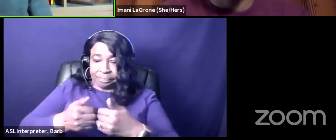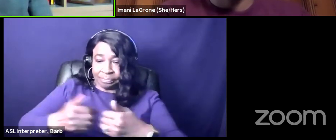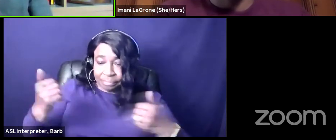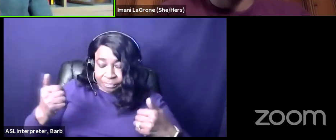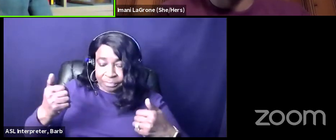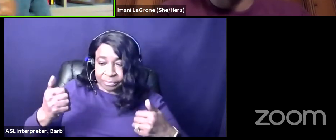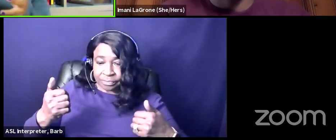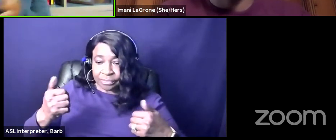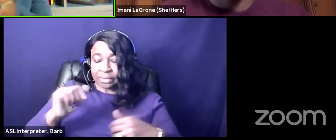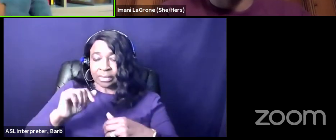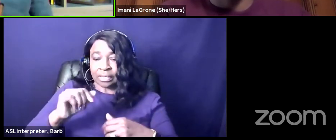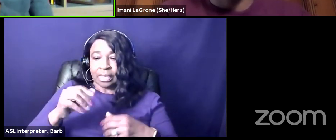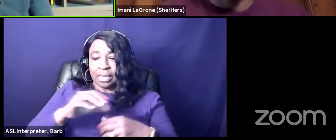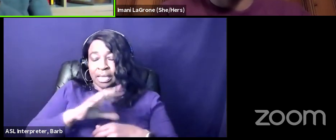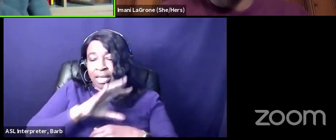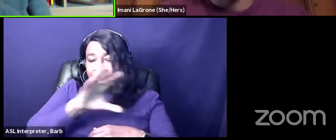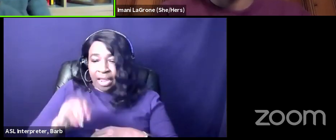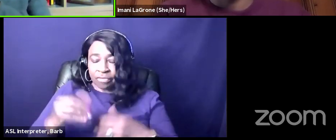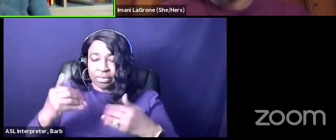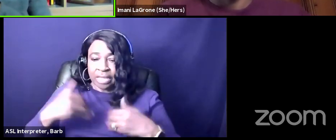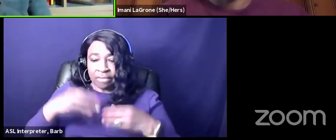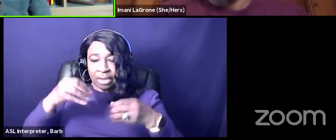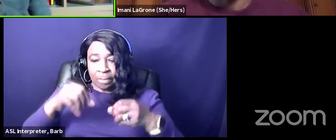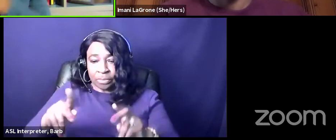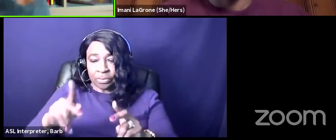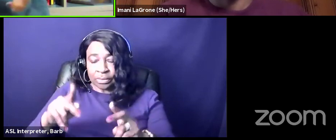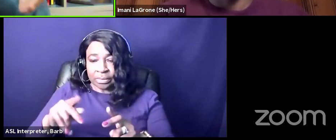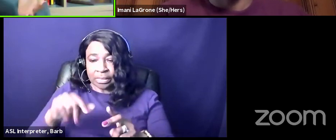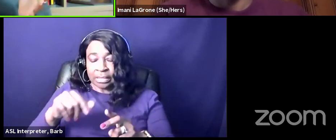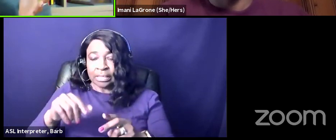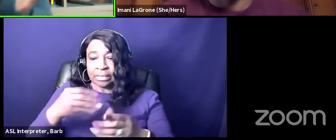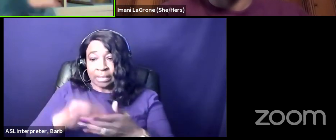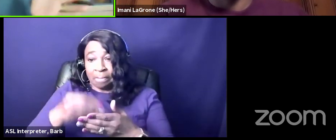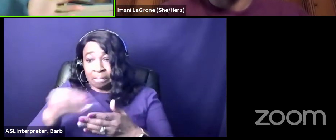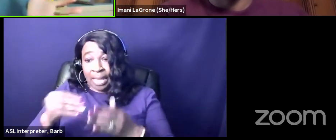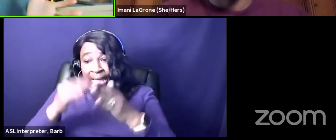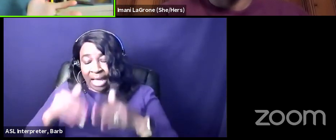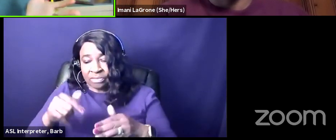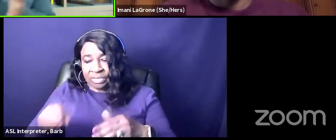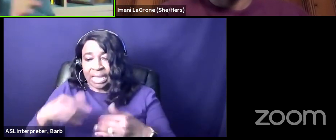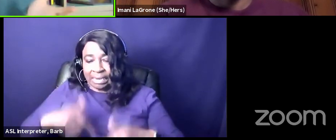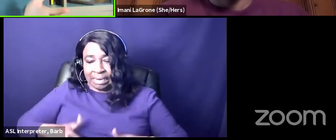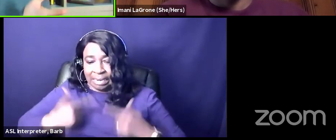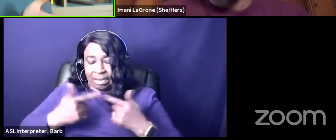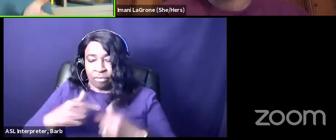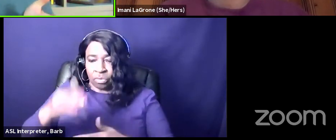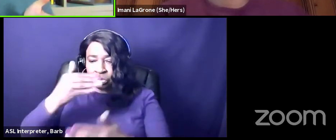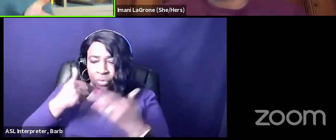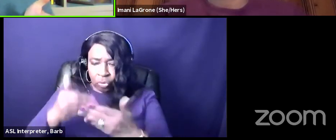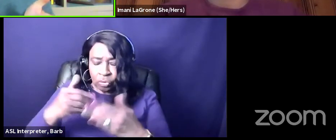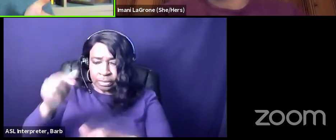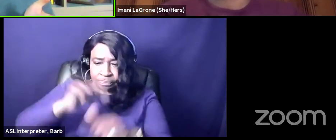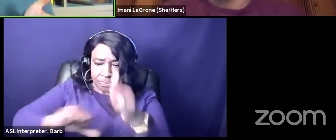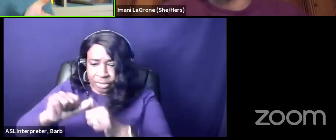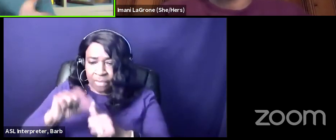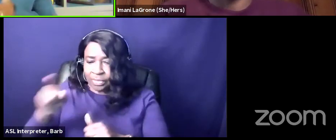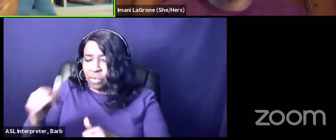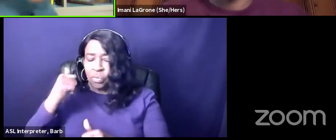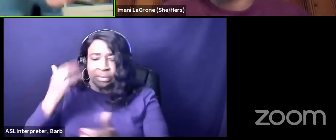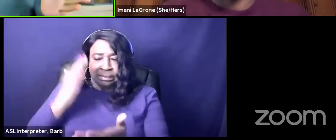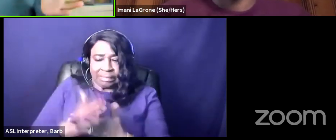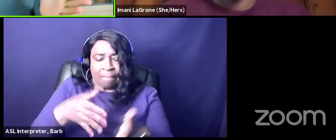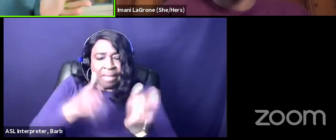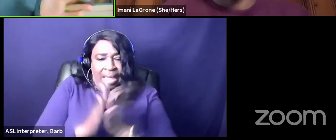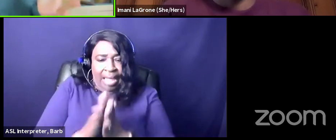americans tend to live closer proximity to one another but they're not going to stop and ask a question before they shoot your child right